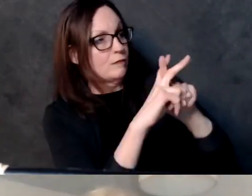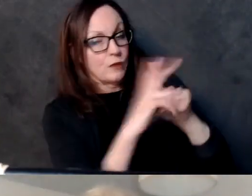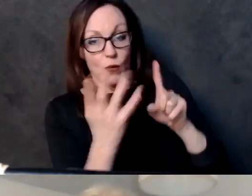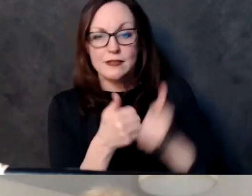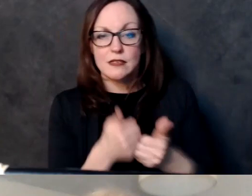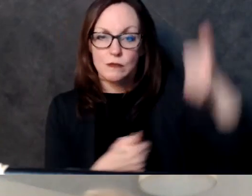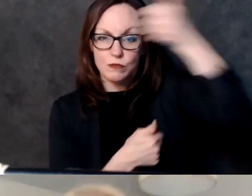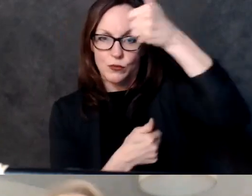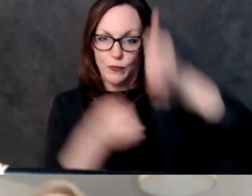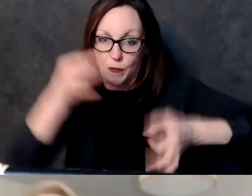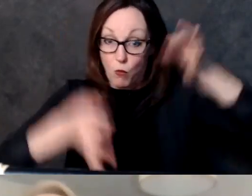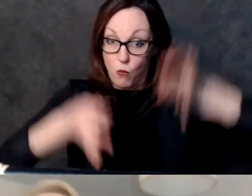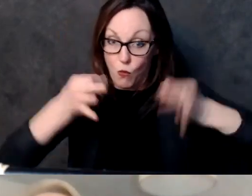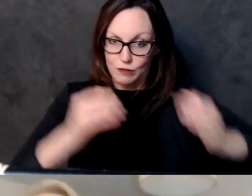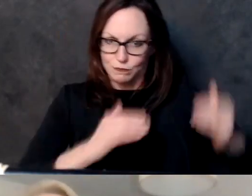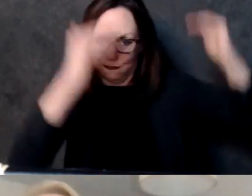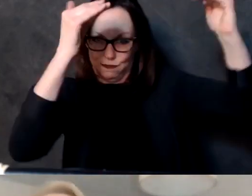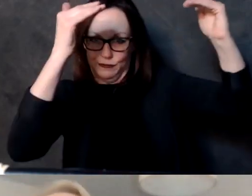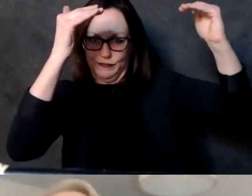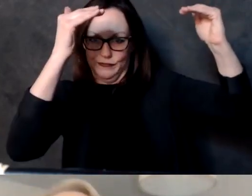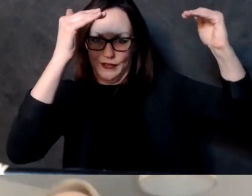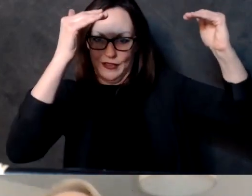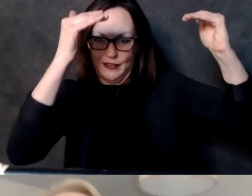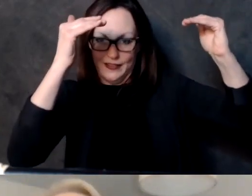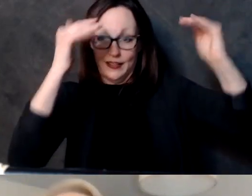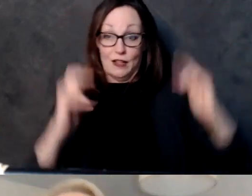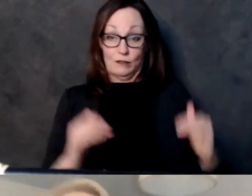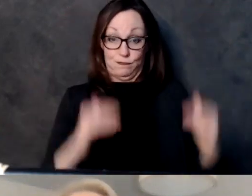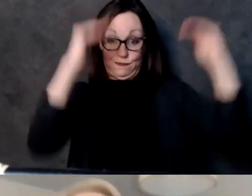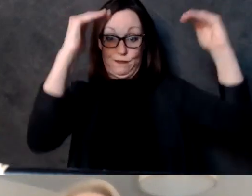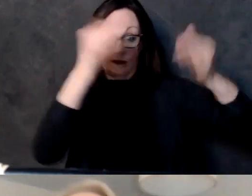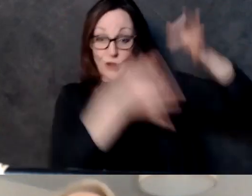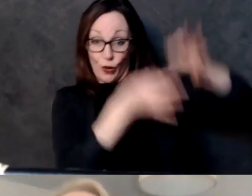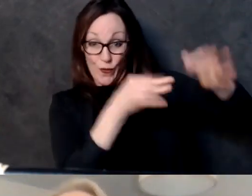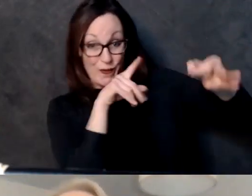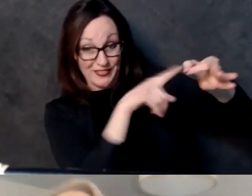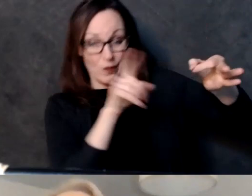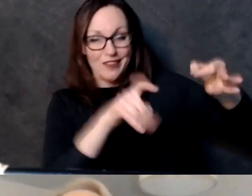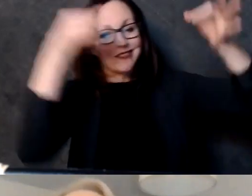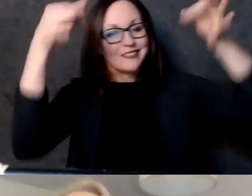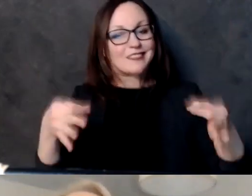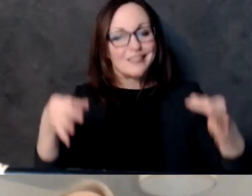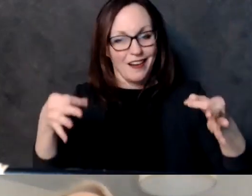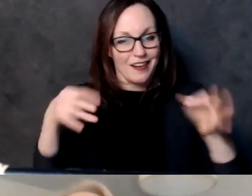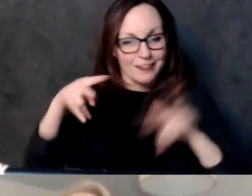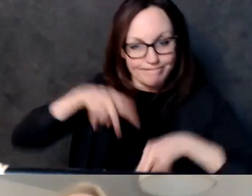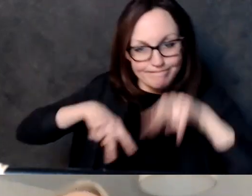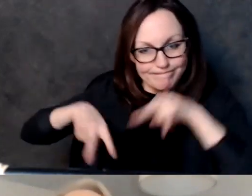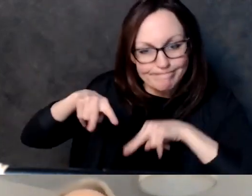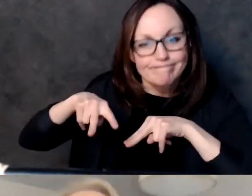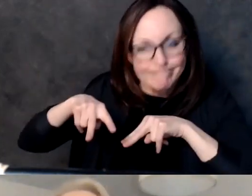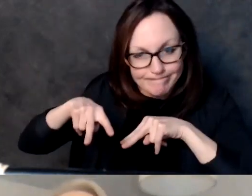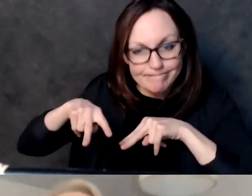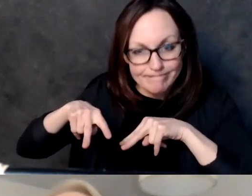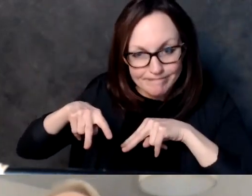last time that happened was 2000 when chris sinicki was a new state rep running for re-election as a sophomore